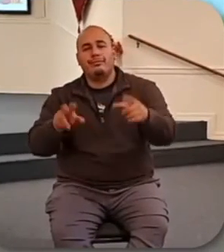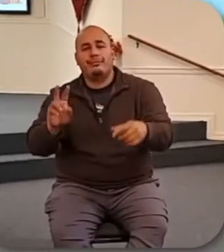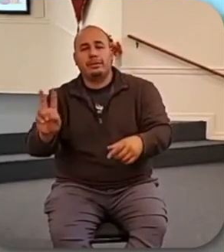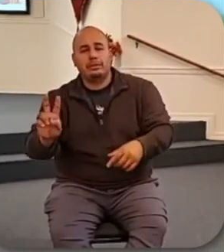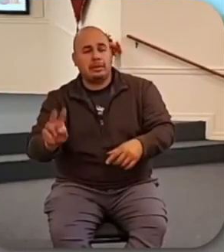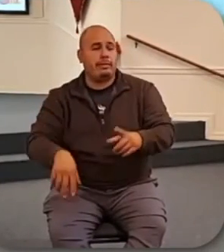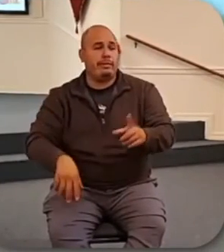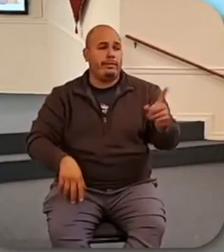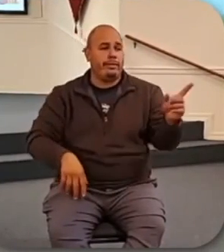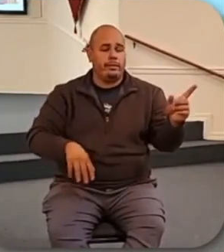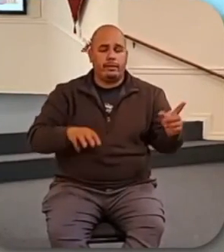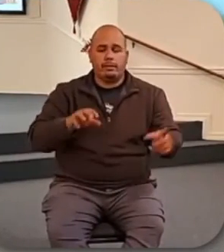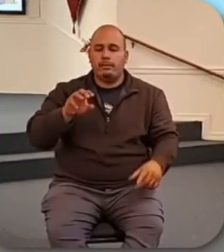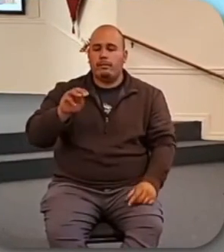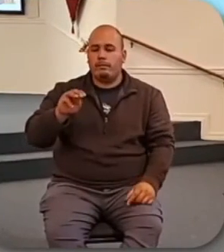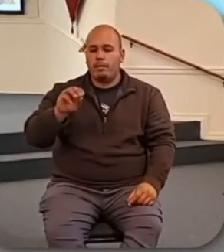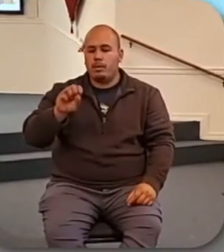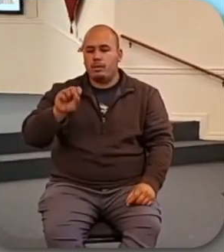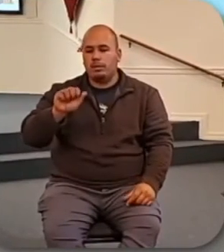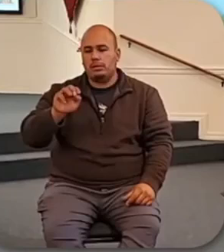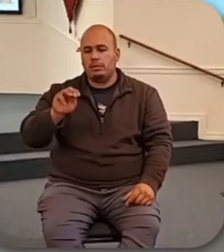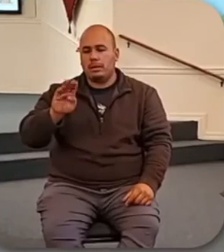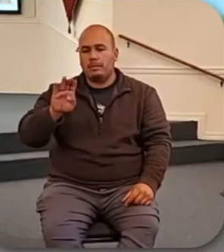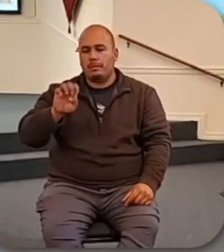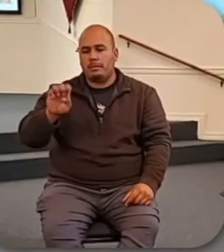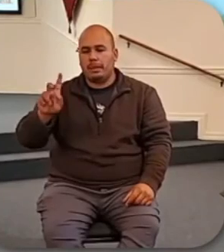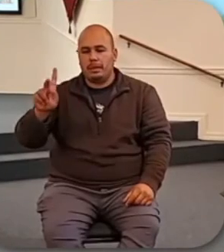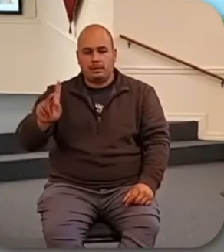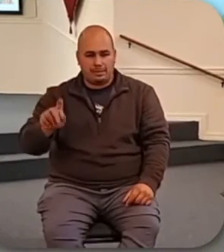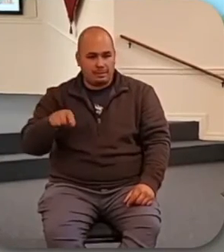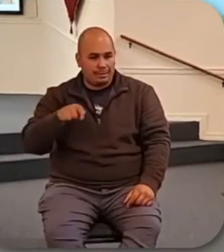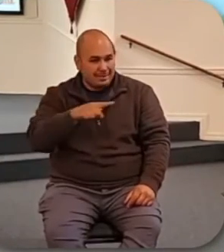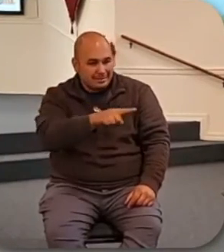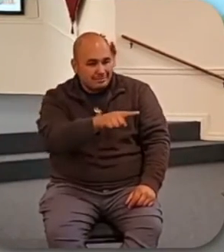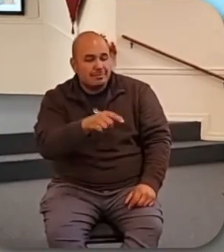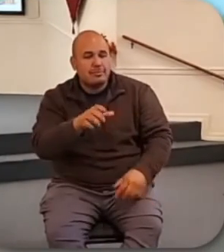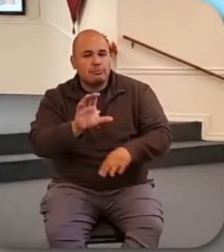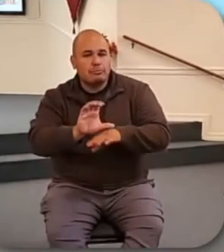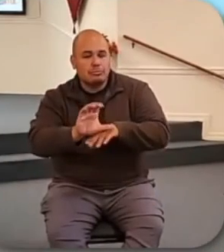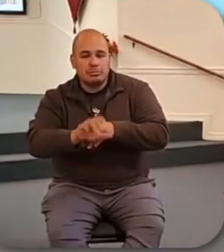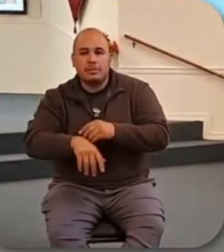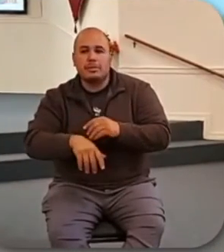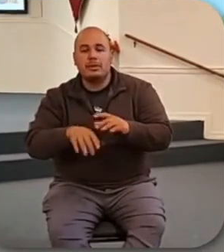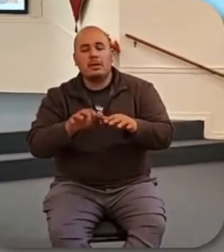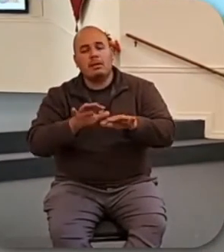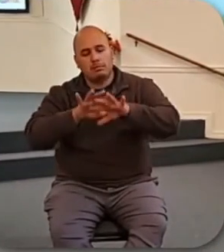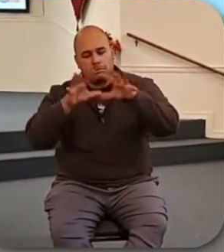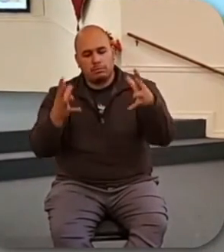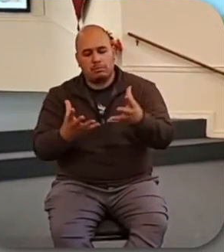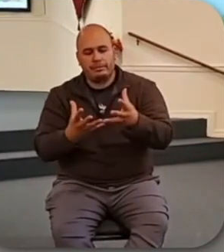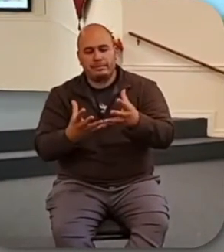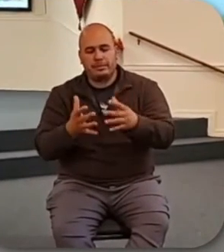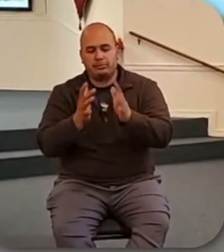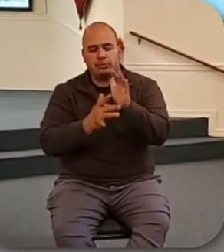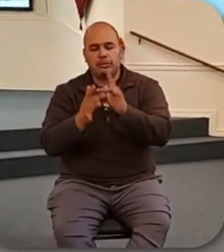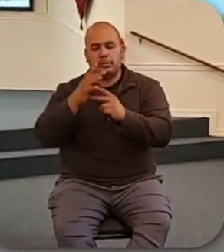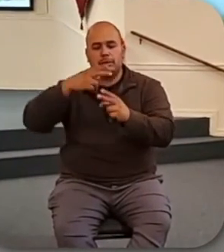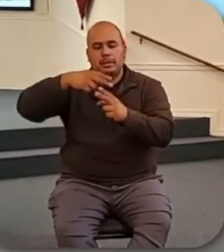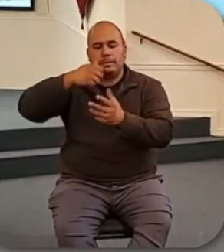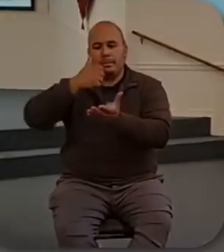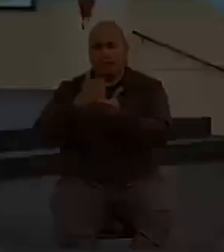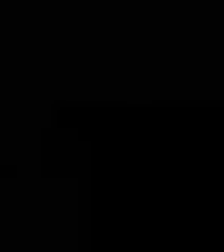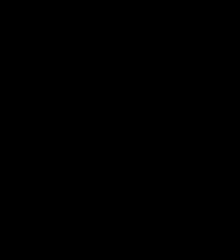them as they serve one another and the very poor there and bless us here as well. In Jesus name. Amen.